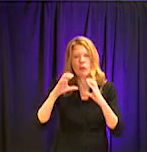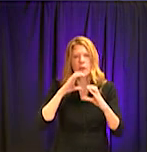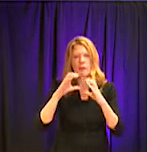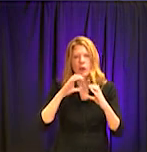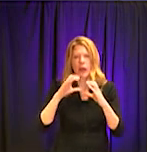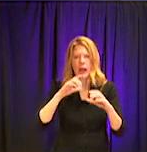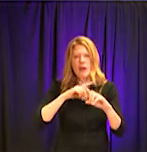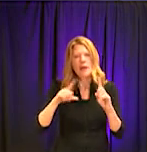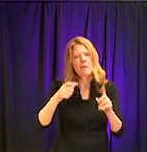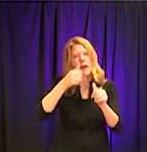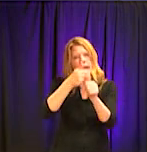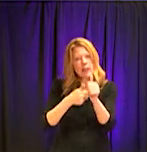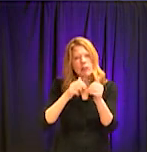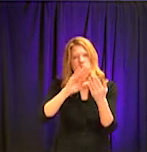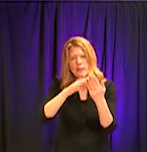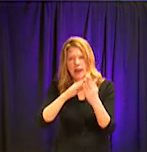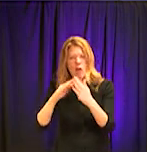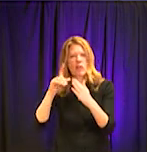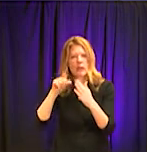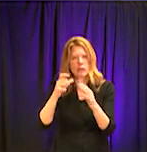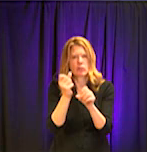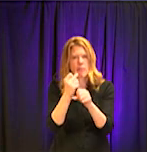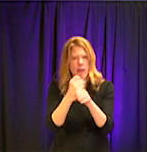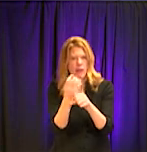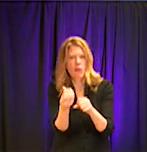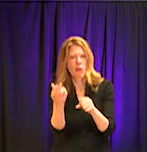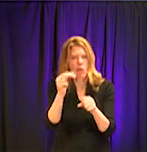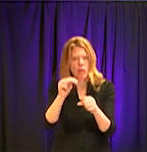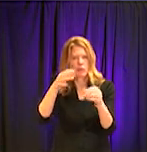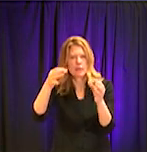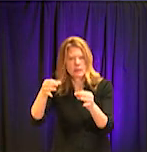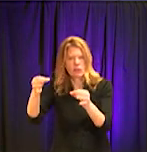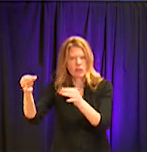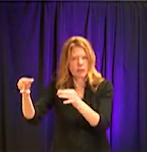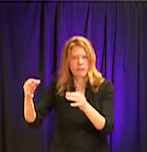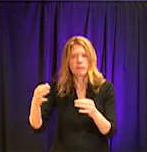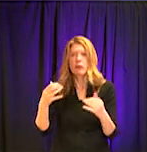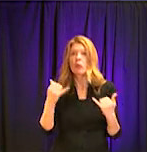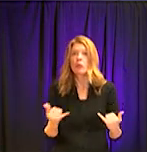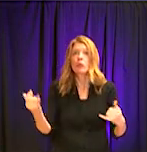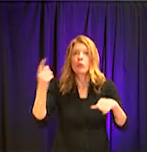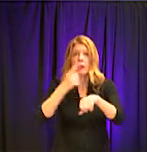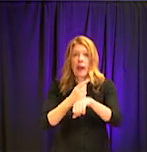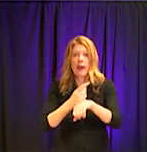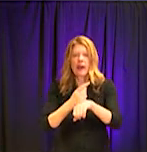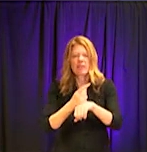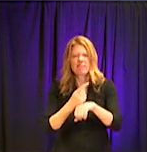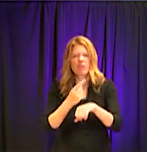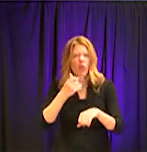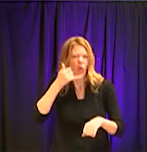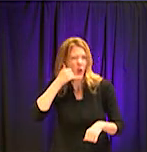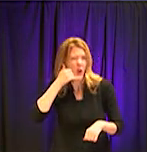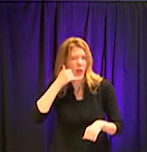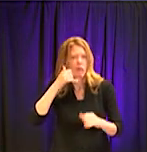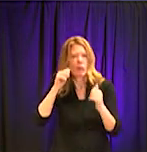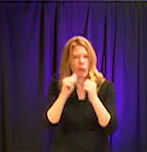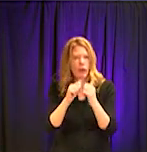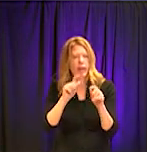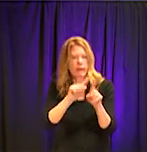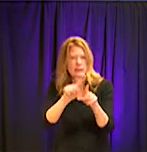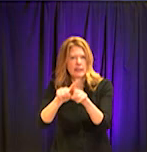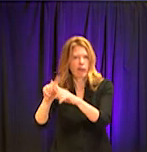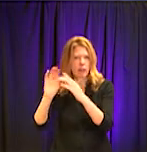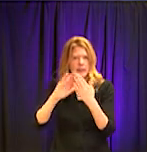were all on a phone call today where we were really urged for cities to take action